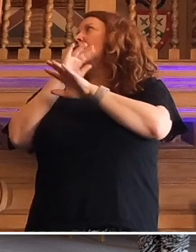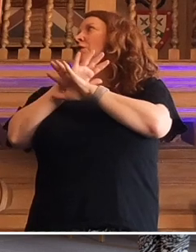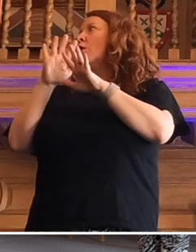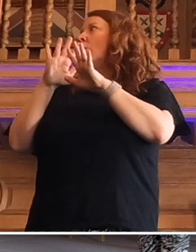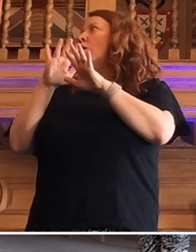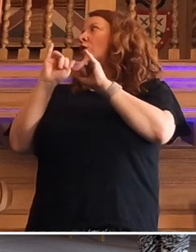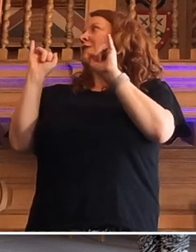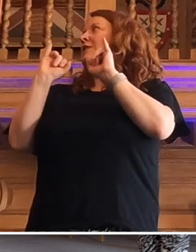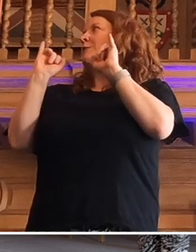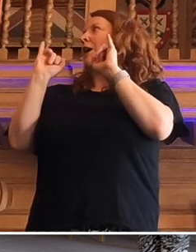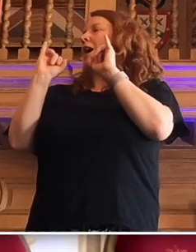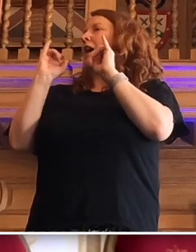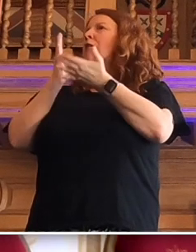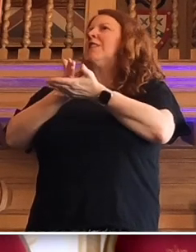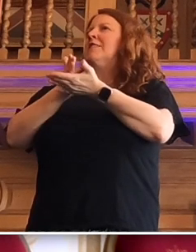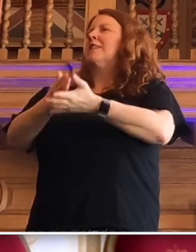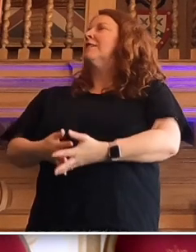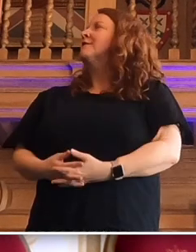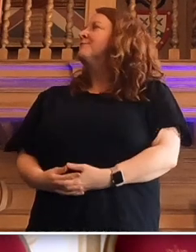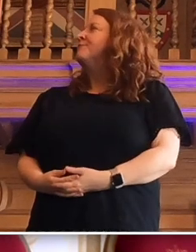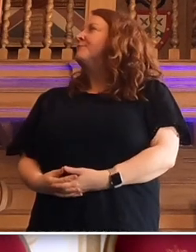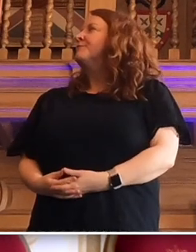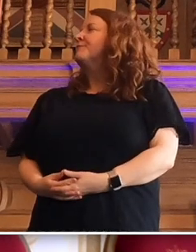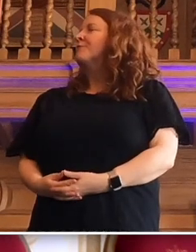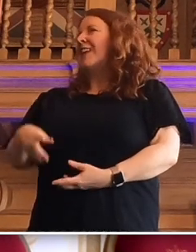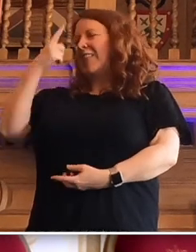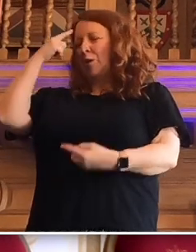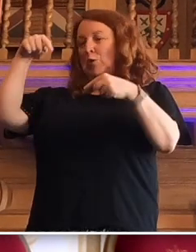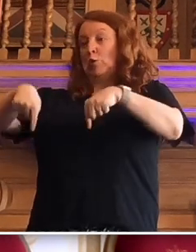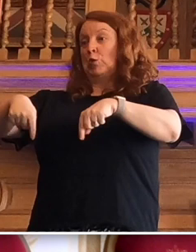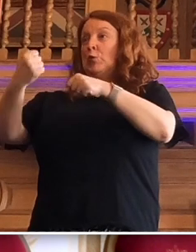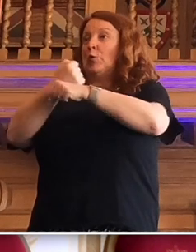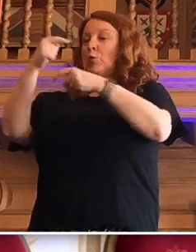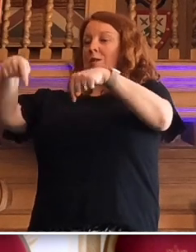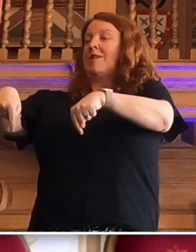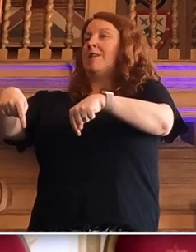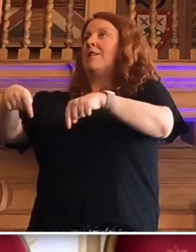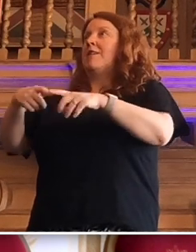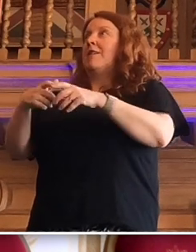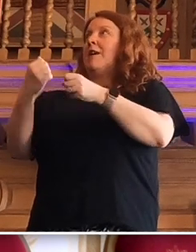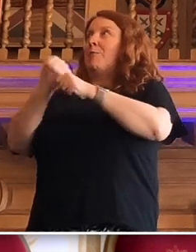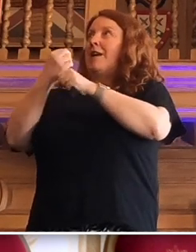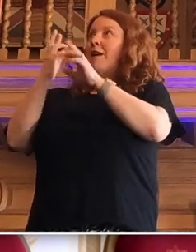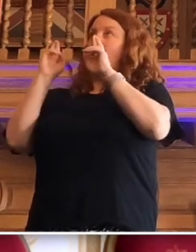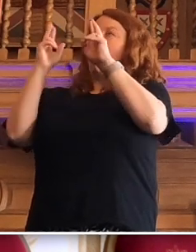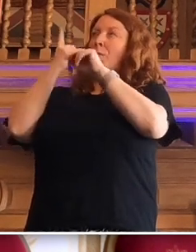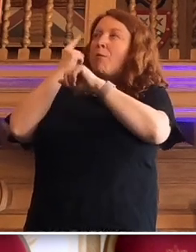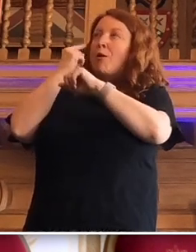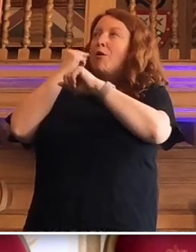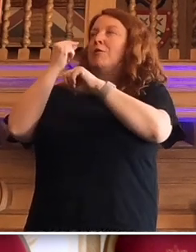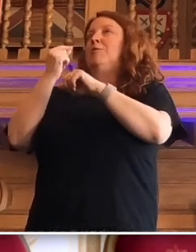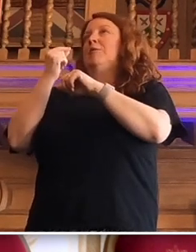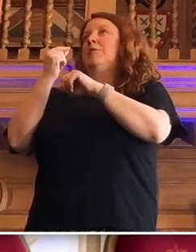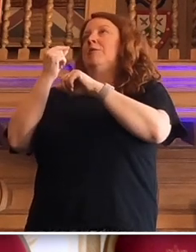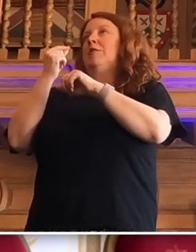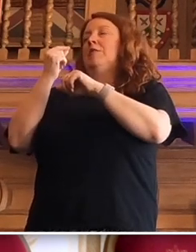despair convincing. I think what we're doing here in Leeds is making hope possible in the